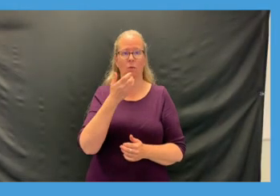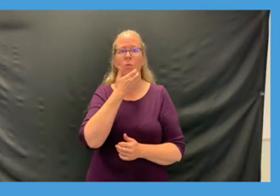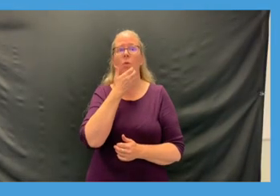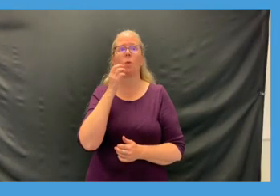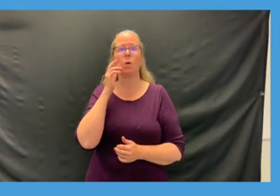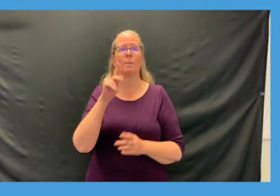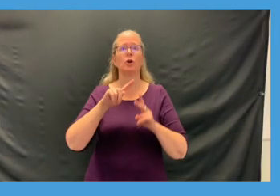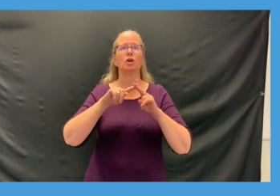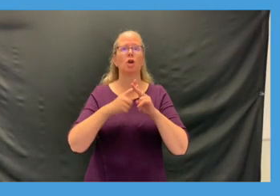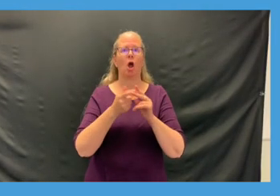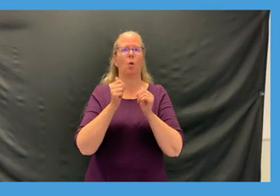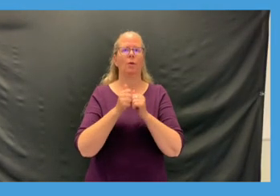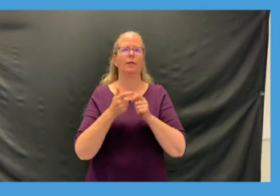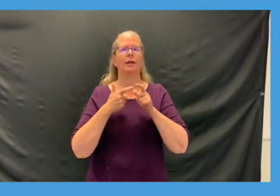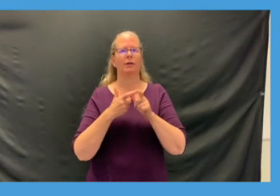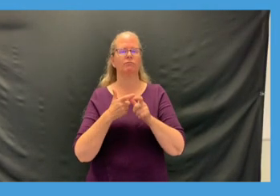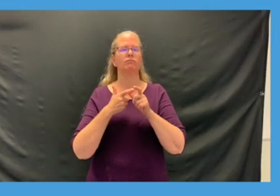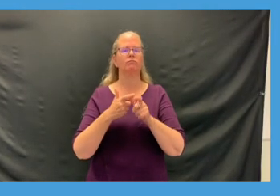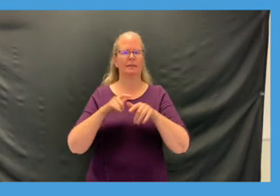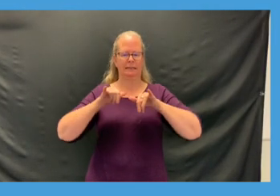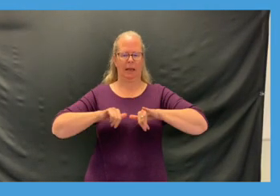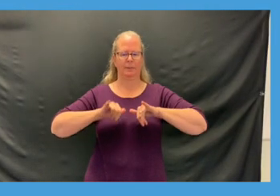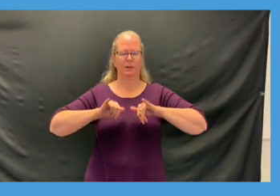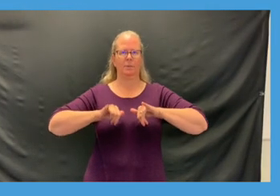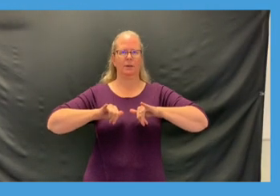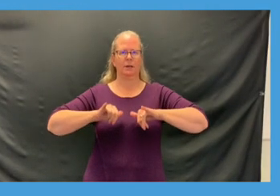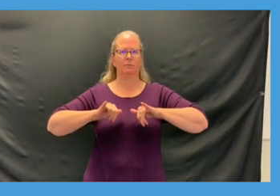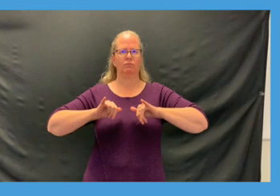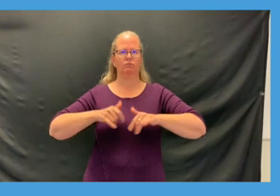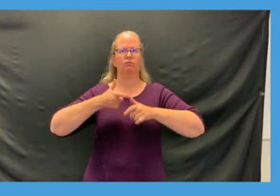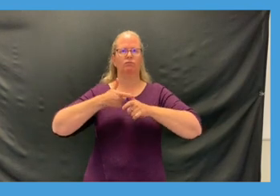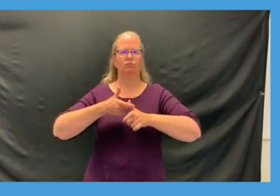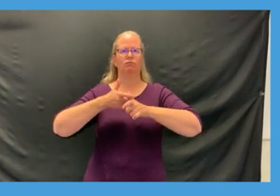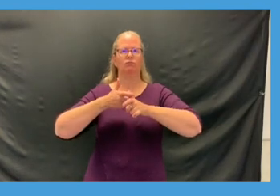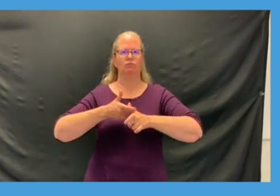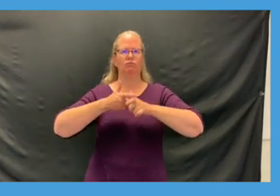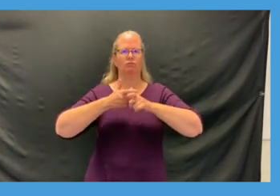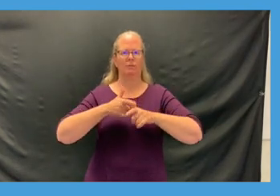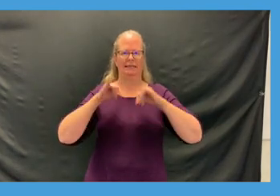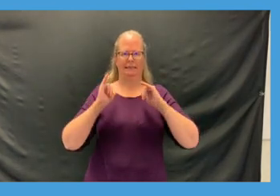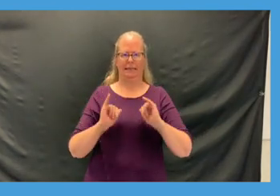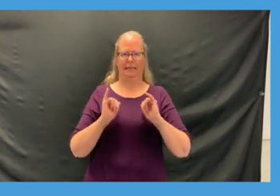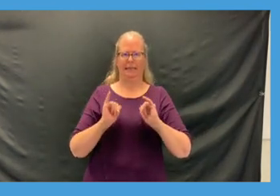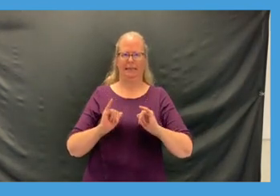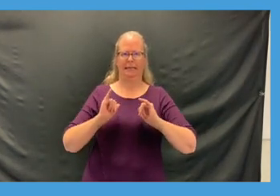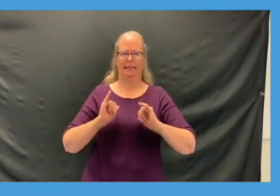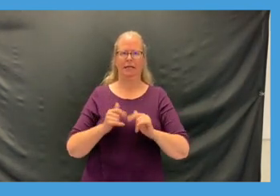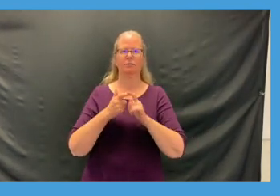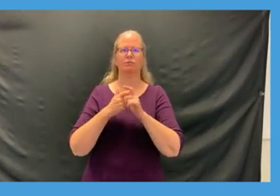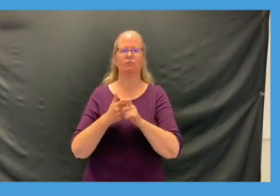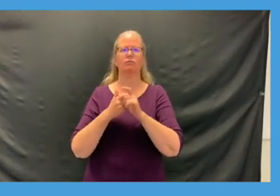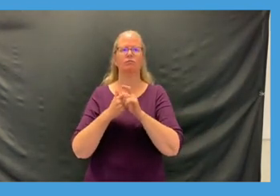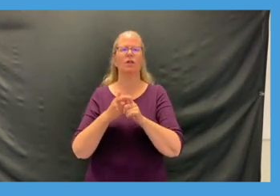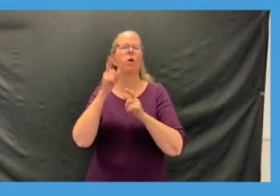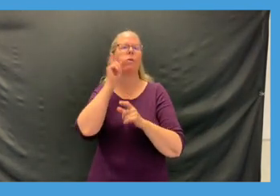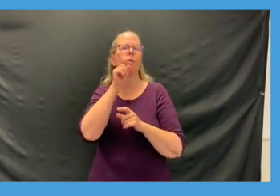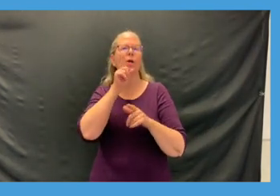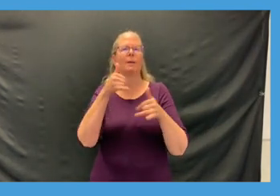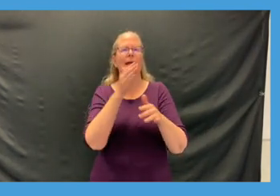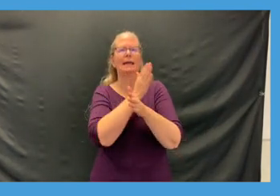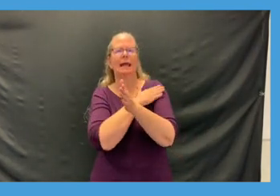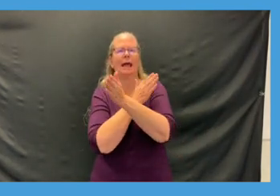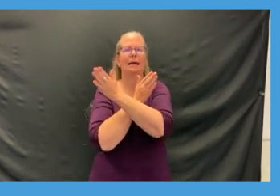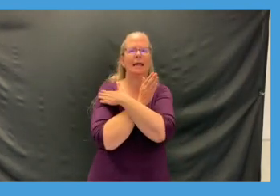your equipment we're gonna start a warm-up so I just want you to jog on the spot and I really want you to think about punching your arms forward